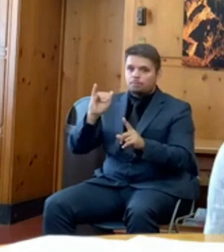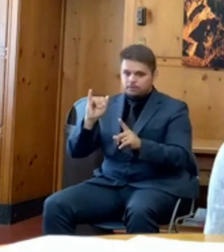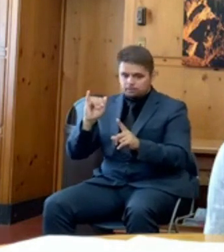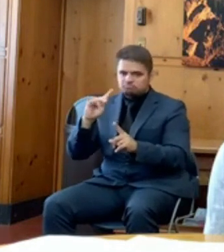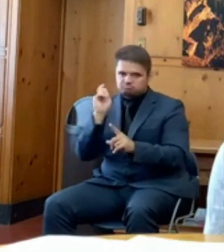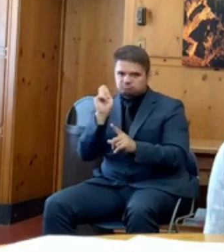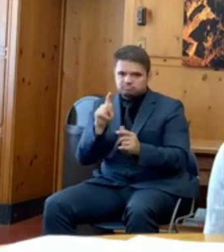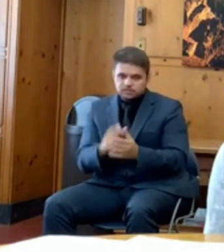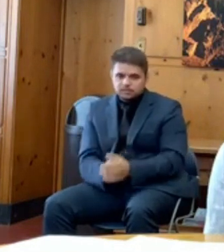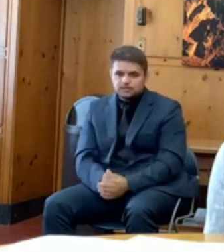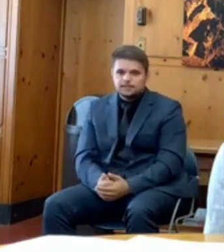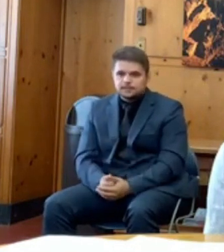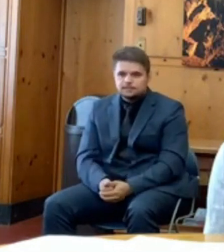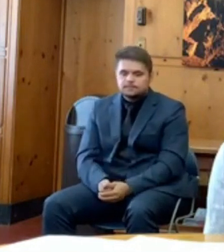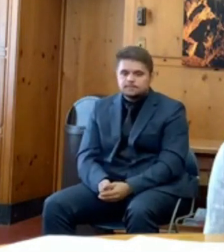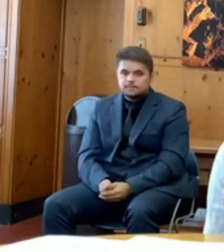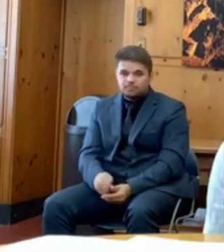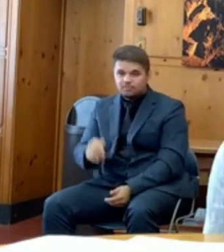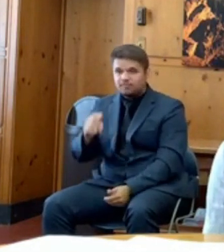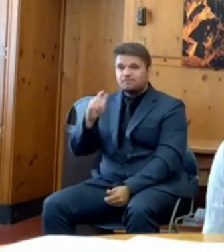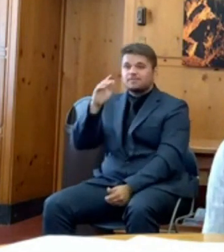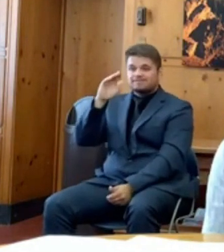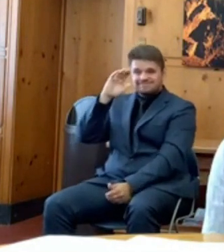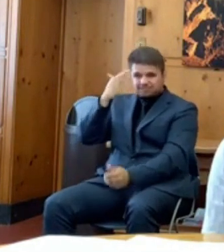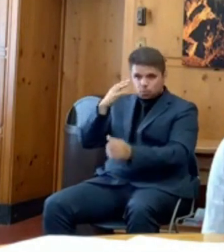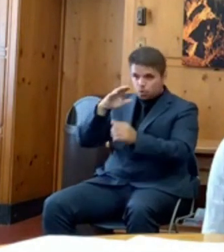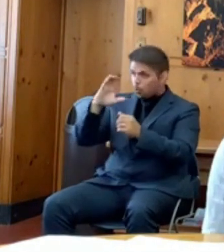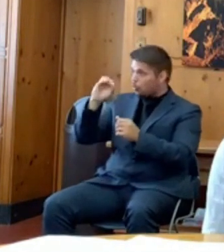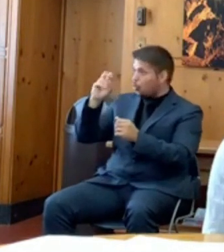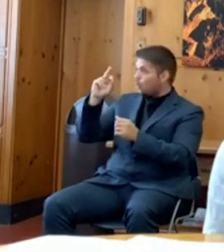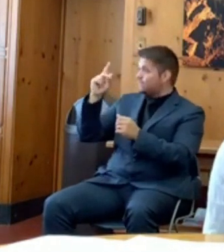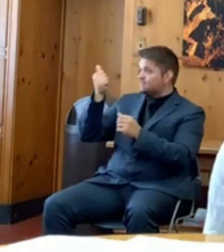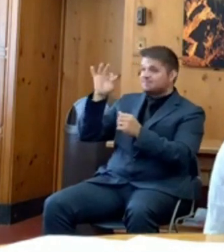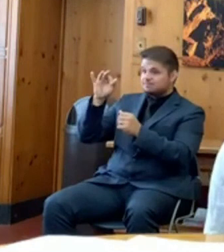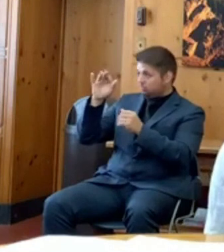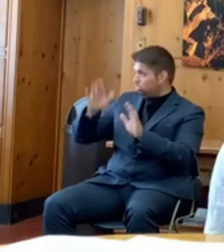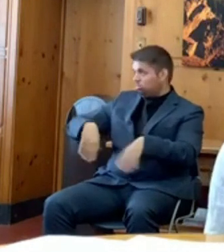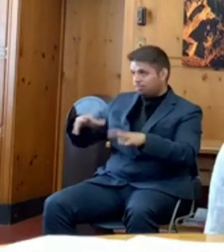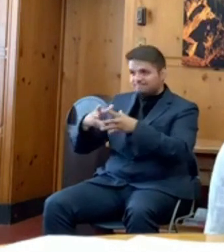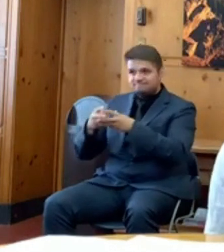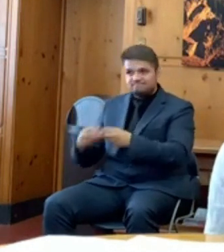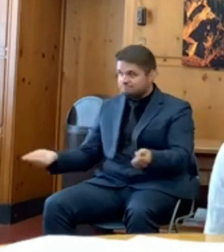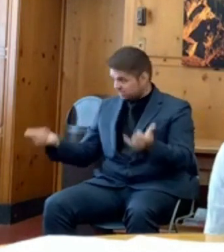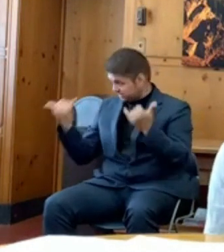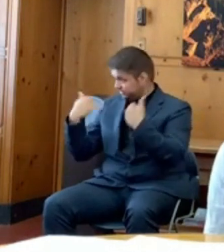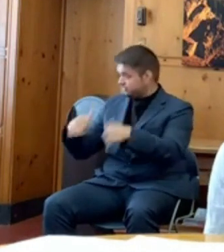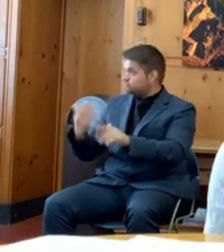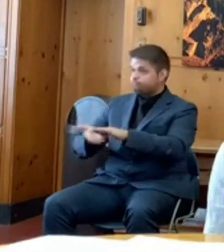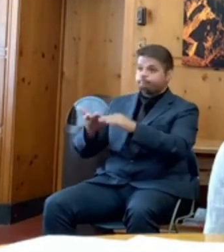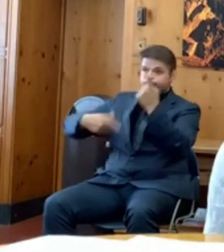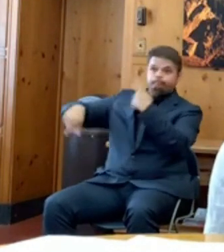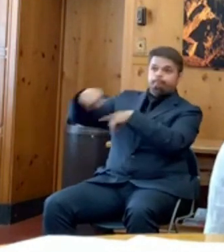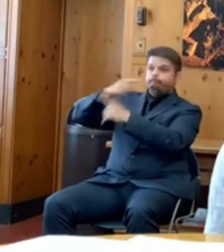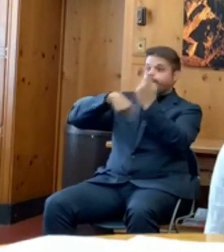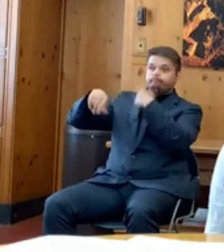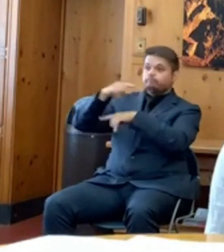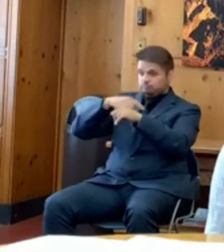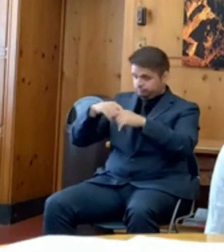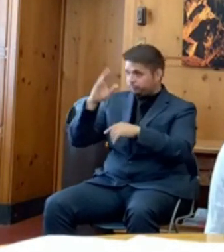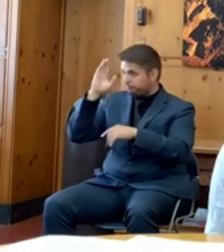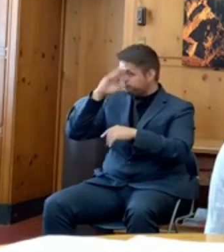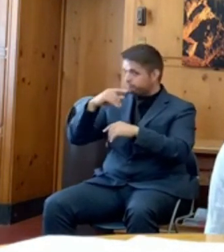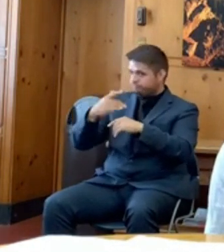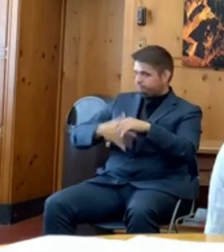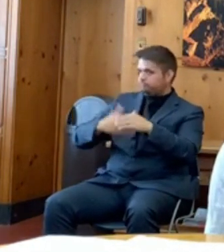Hello, Governor. It seems coronavirus isn't going anywhere. It likely will go on into 2021. What are your long-term plans if